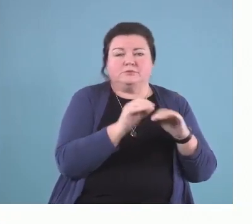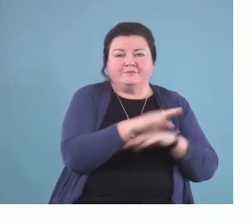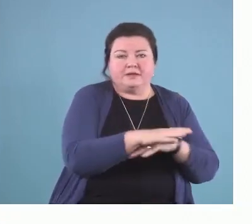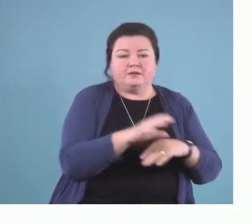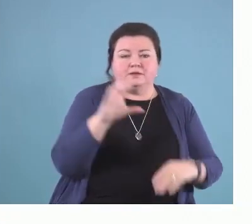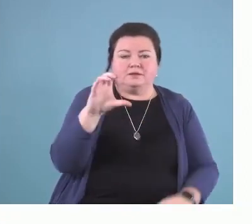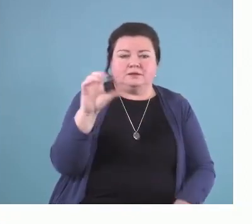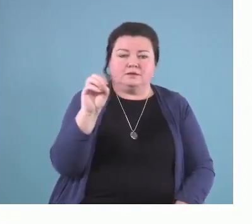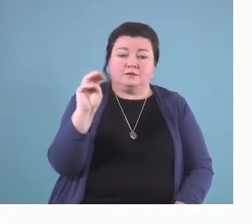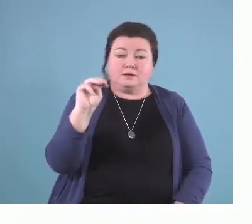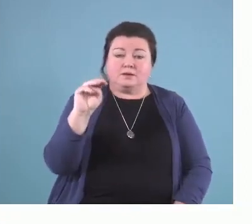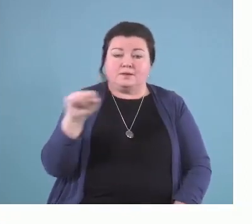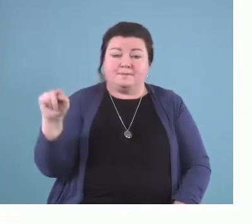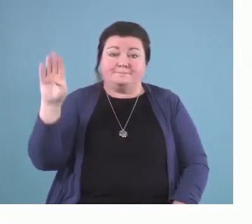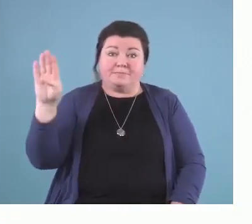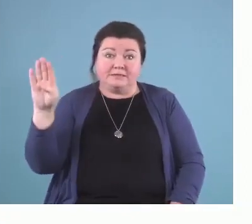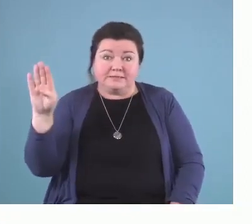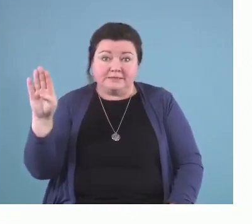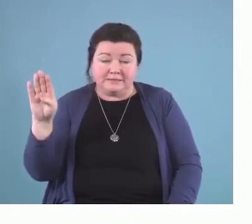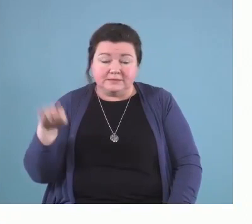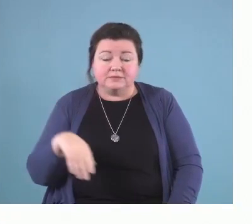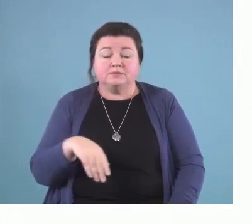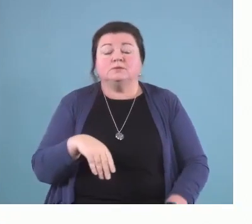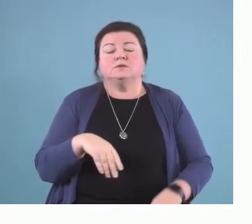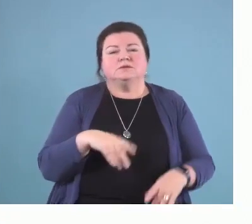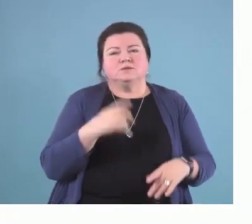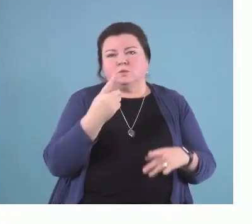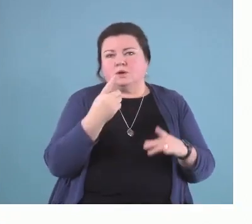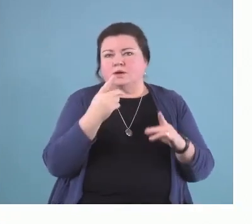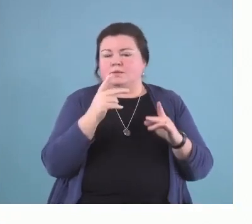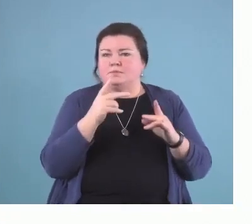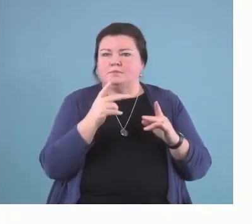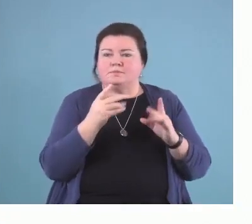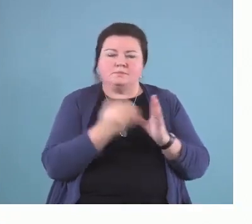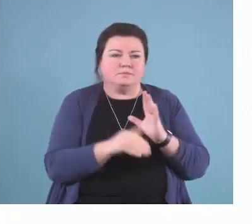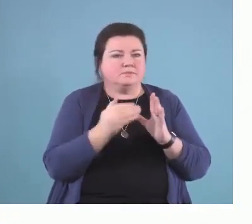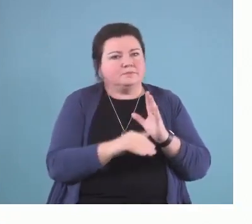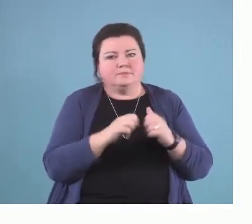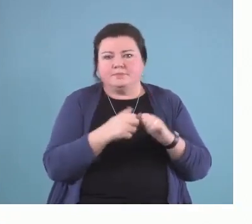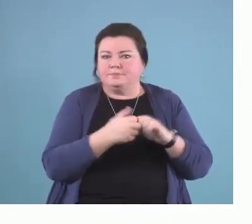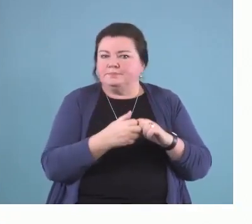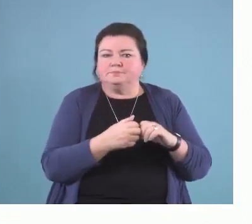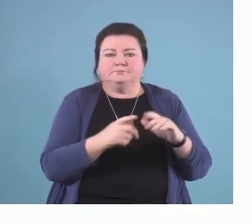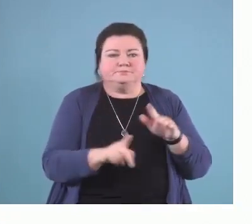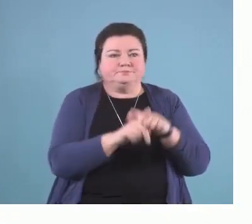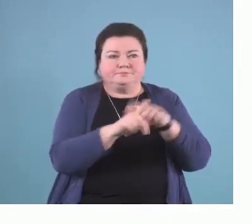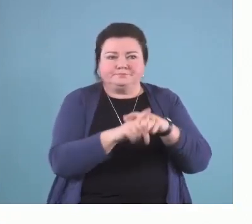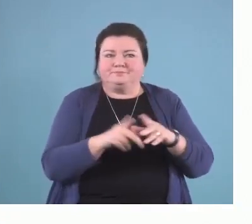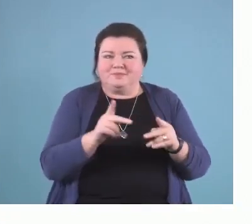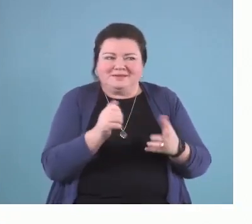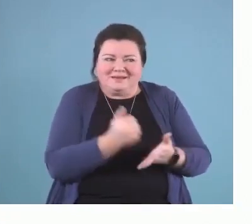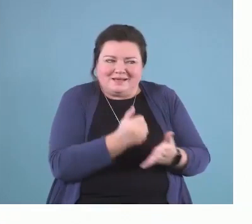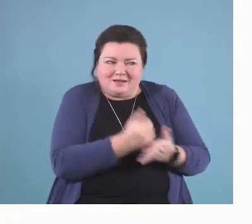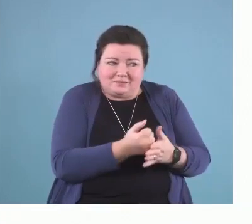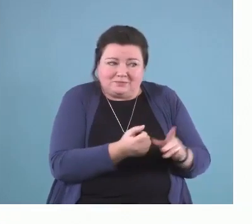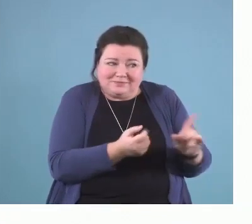find that this is the one area that people over and over and over again sort of need help with in terms of